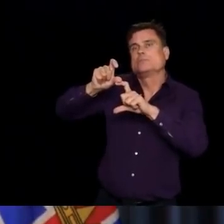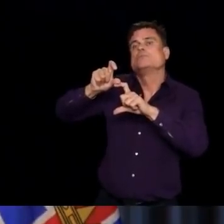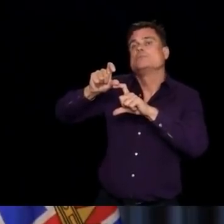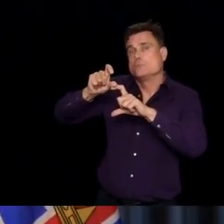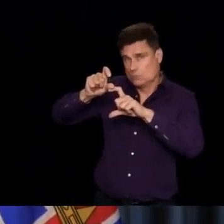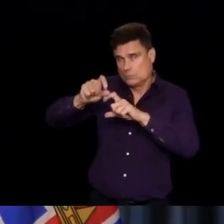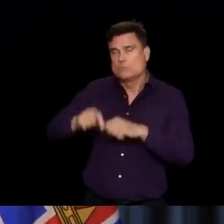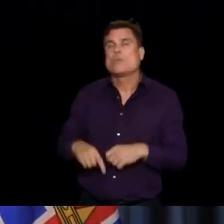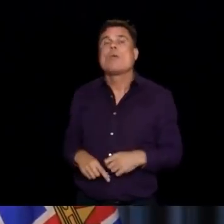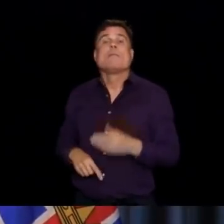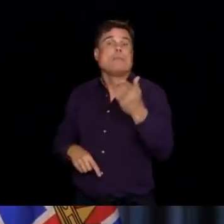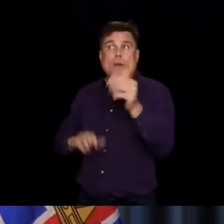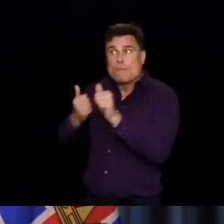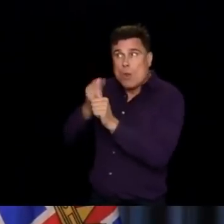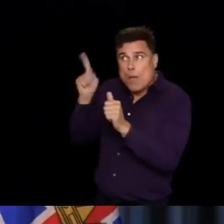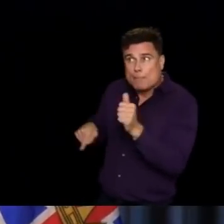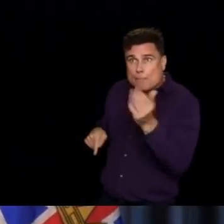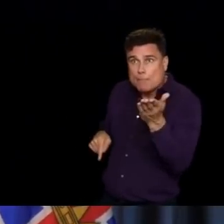Keith Baldry, Global Network. News.